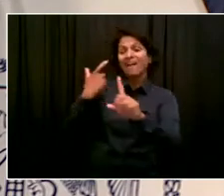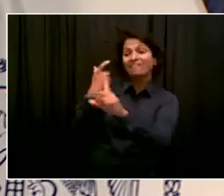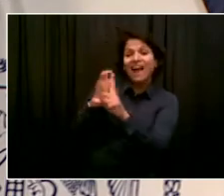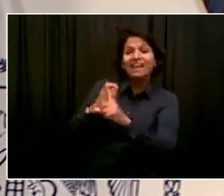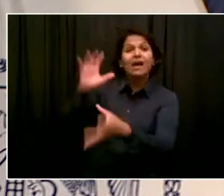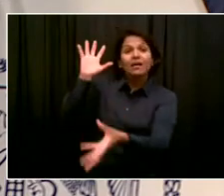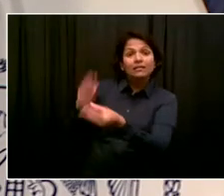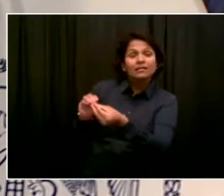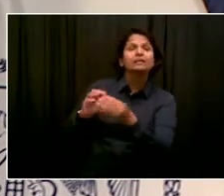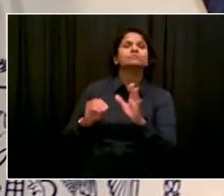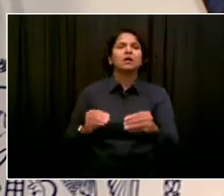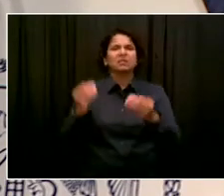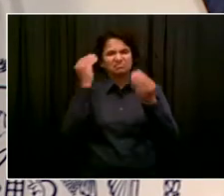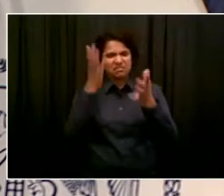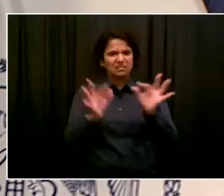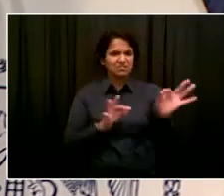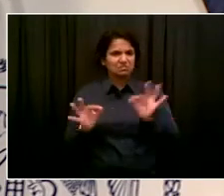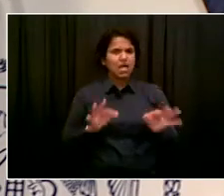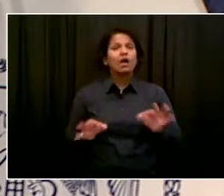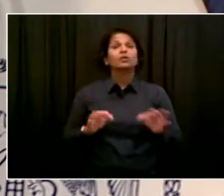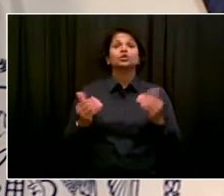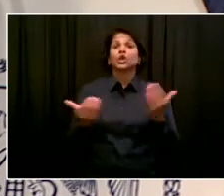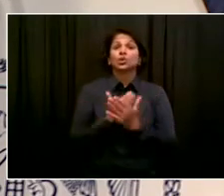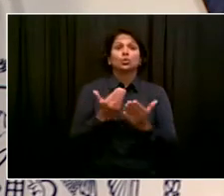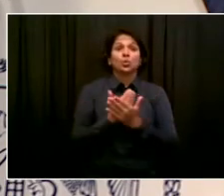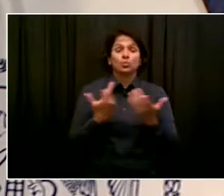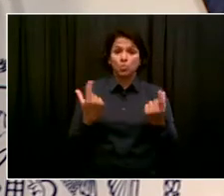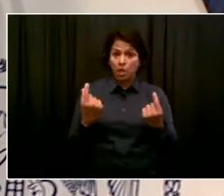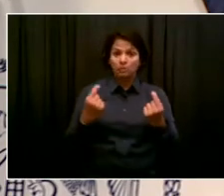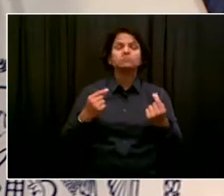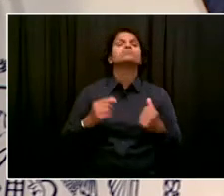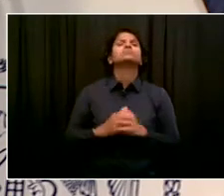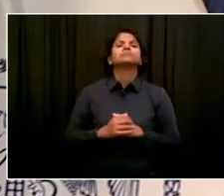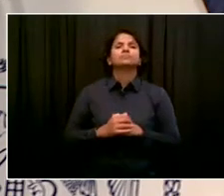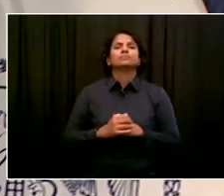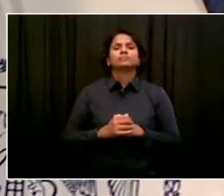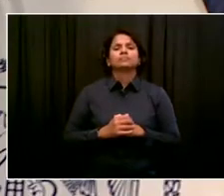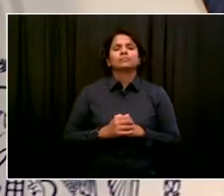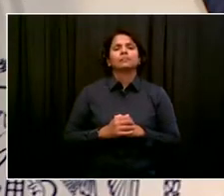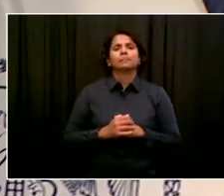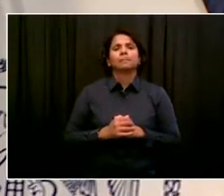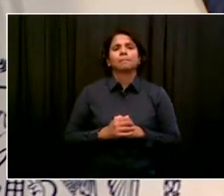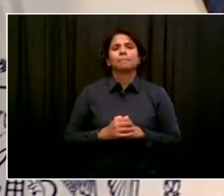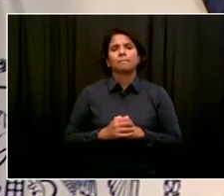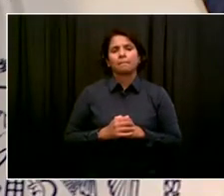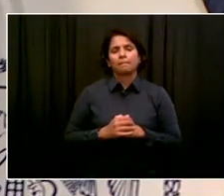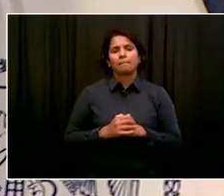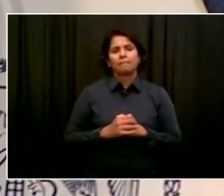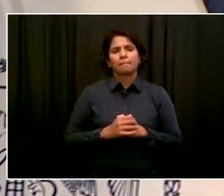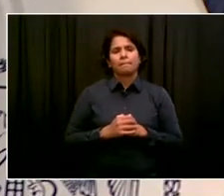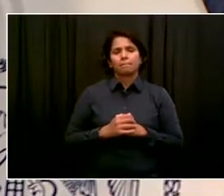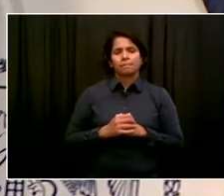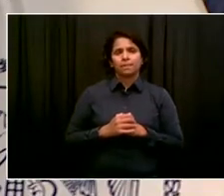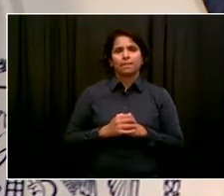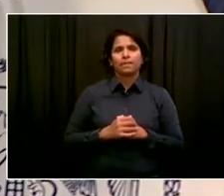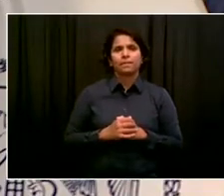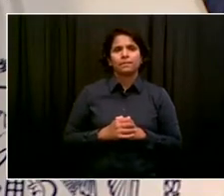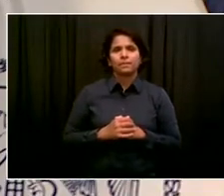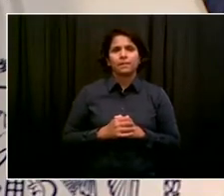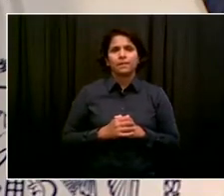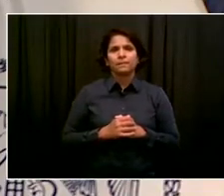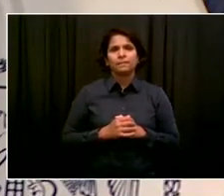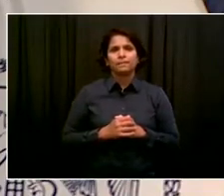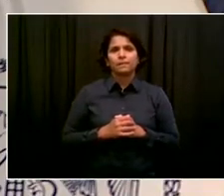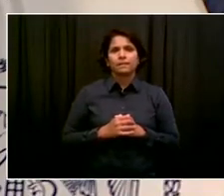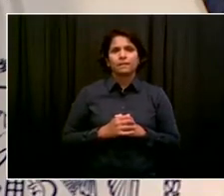at now is a different approach. The thresholds are no longer pertinent. They are not part of the strategic decision-making any longer because of the high-level